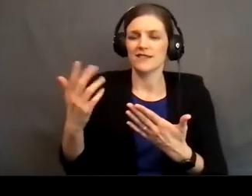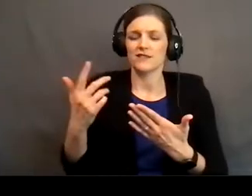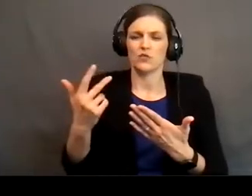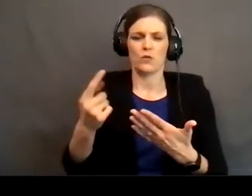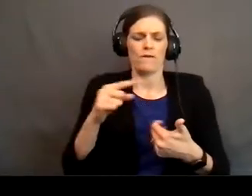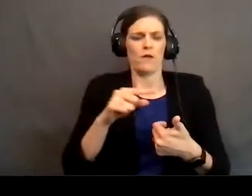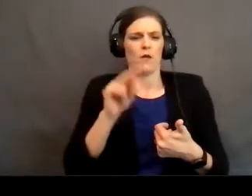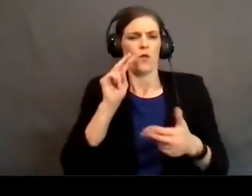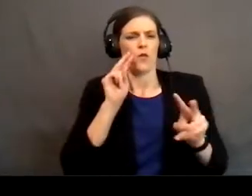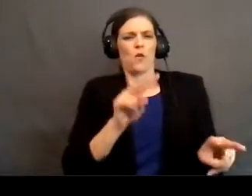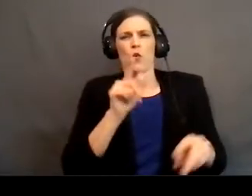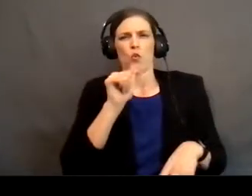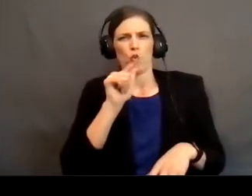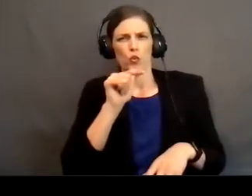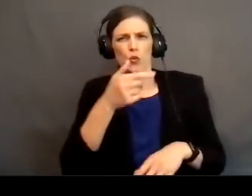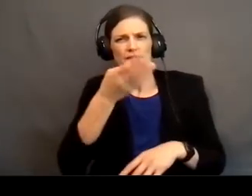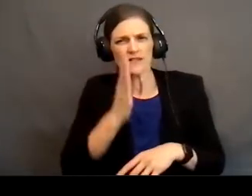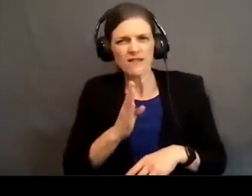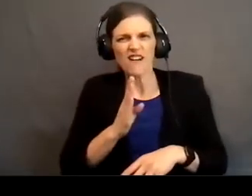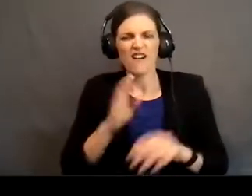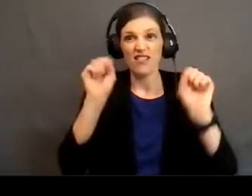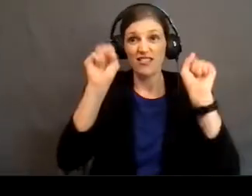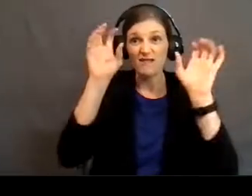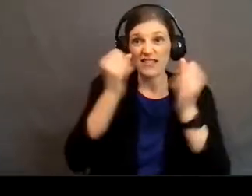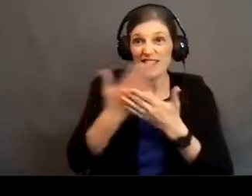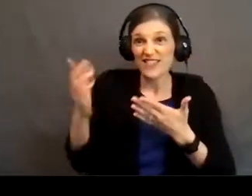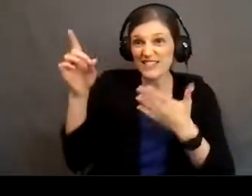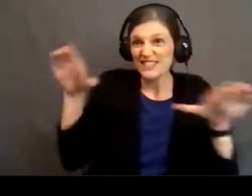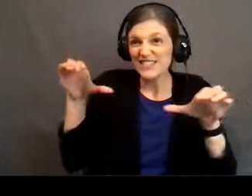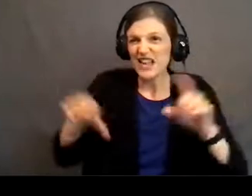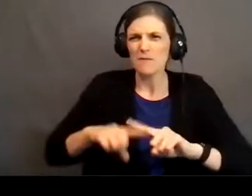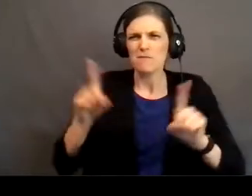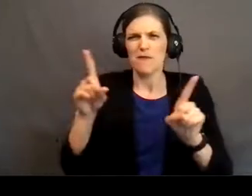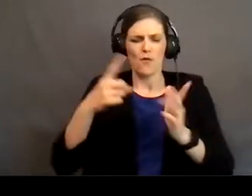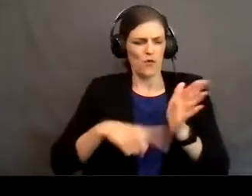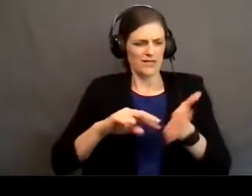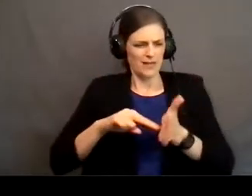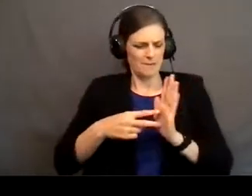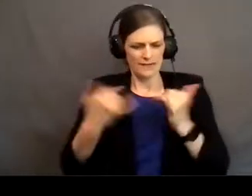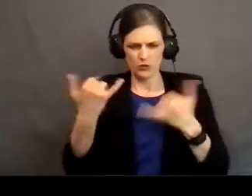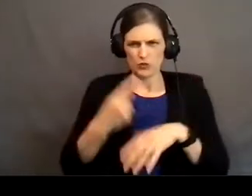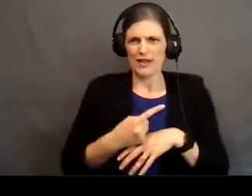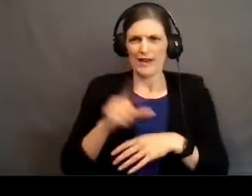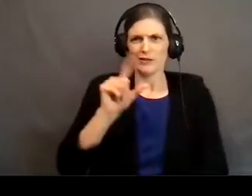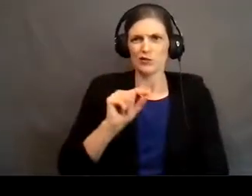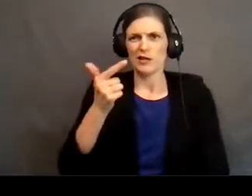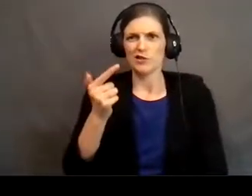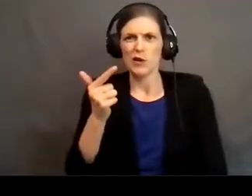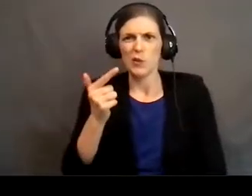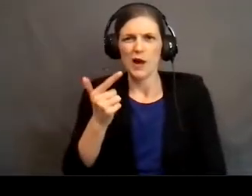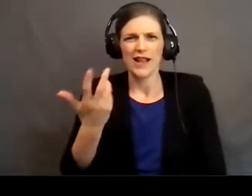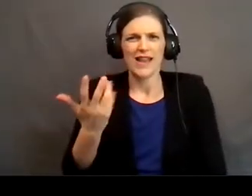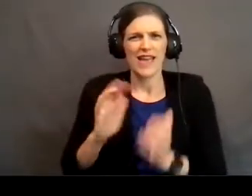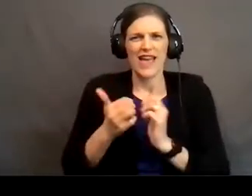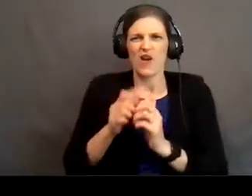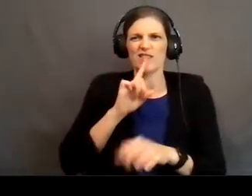God is and the amazing things that he's done. But what does that mean for us today? Right? In 2021, how